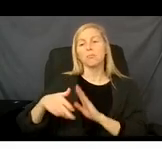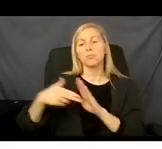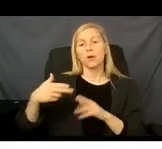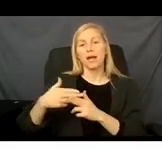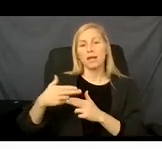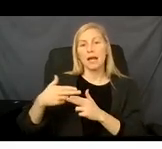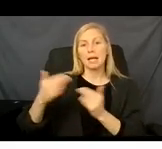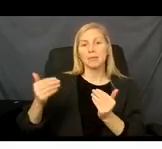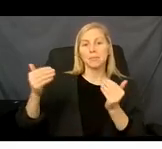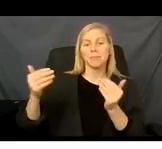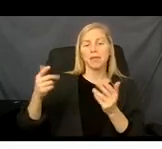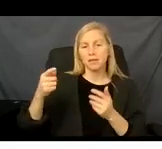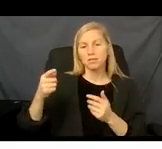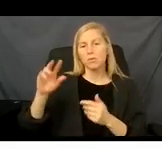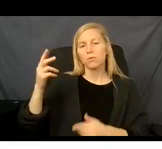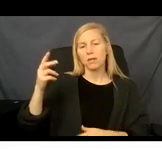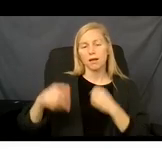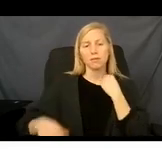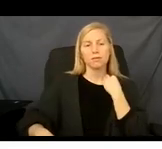for all the co-pays as stated.